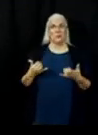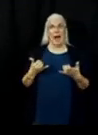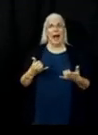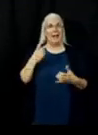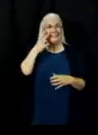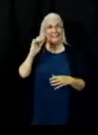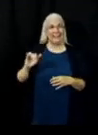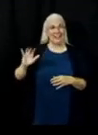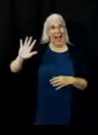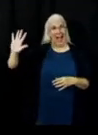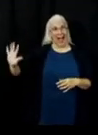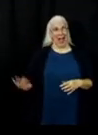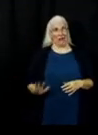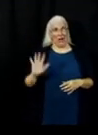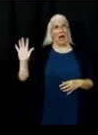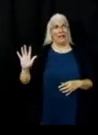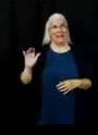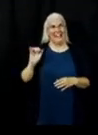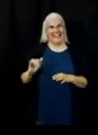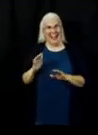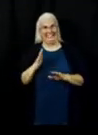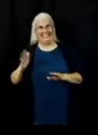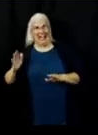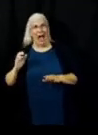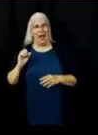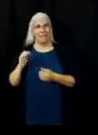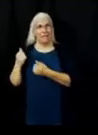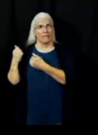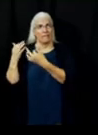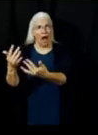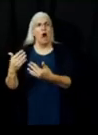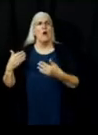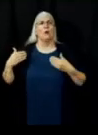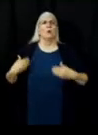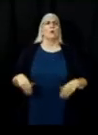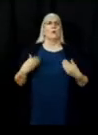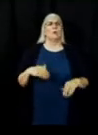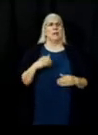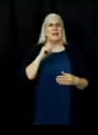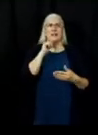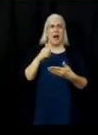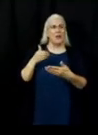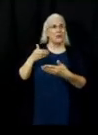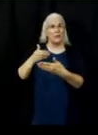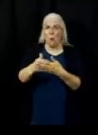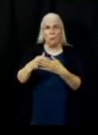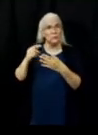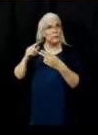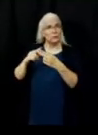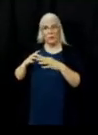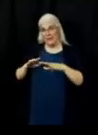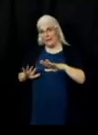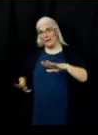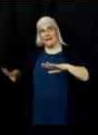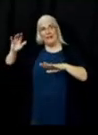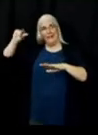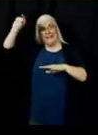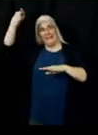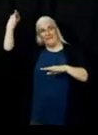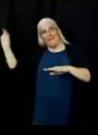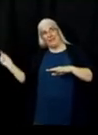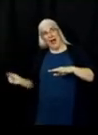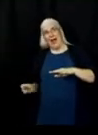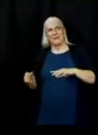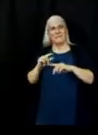fire. But, again, that's just big areas consuming away from the line, but the unstable atmosphere, the dryness of the fuels is all contributing to this